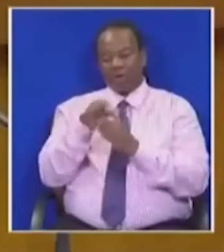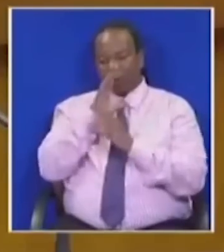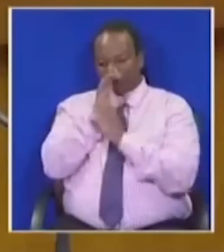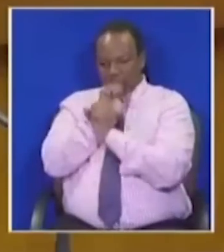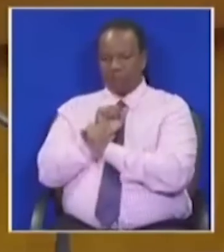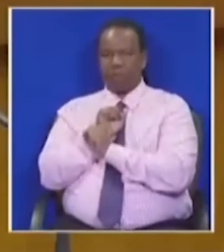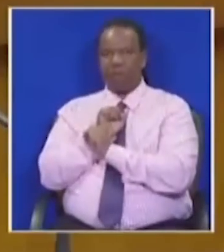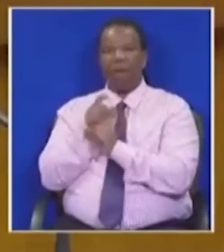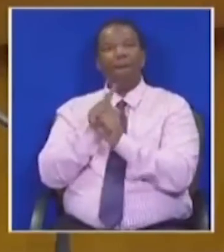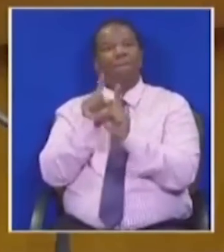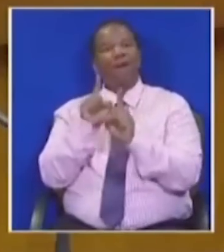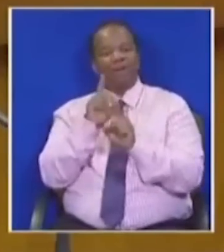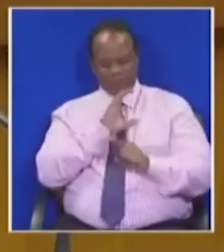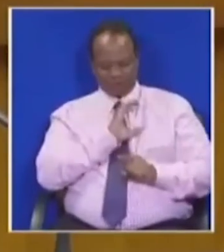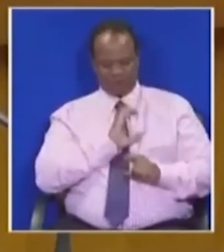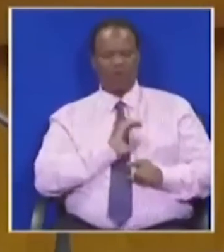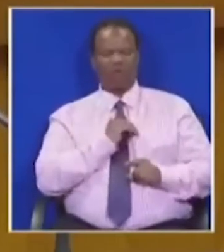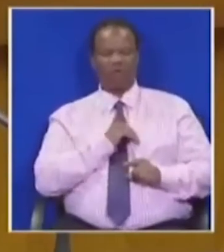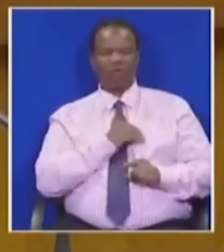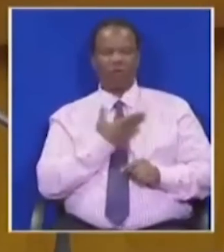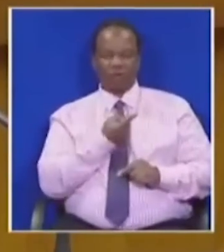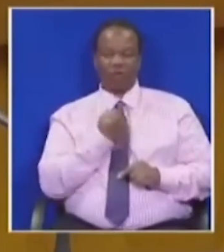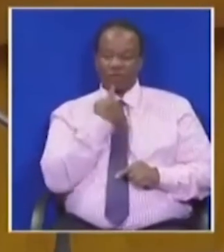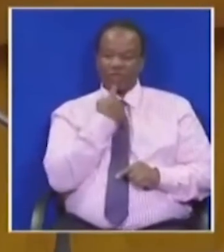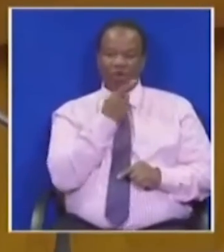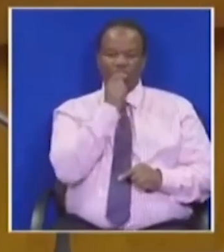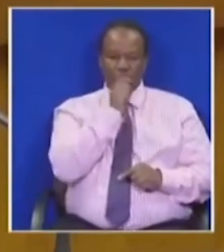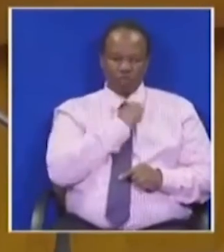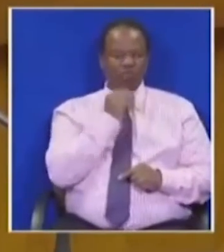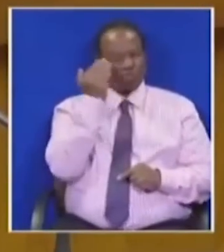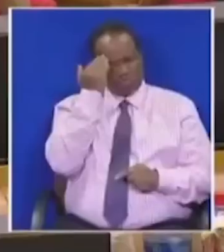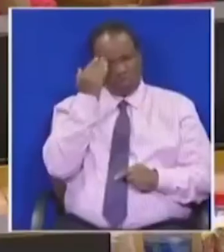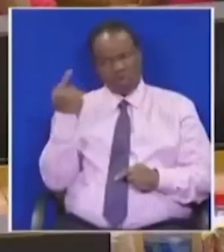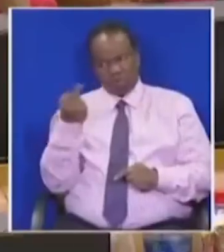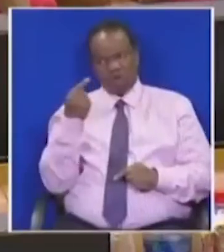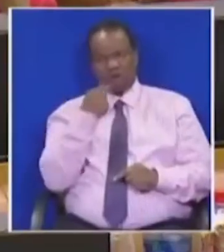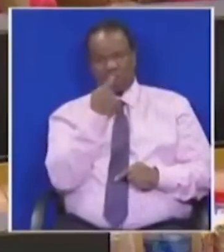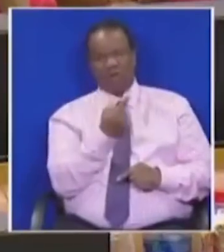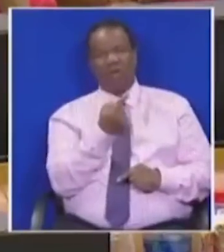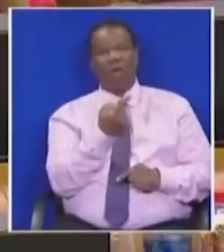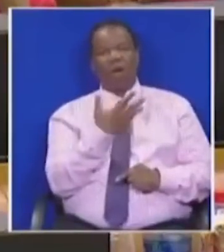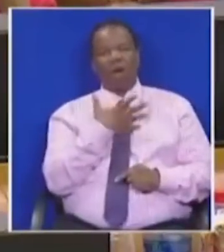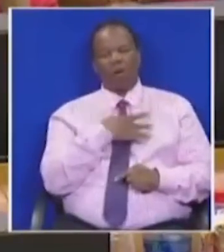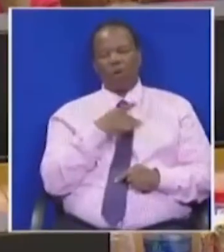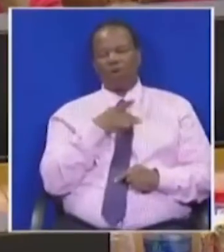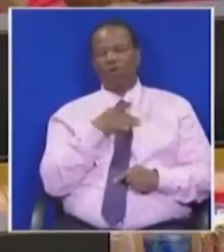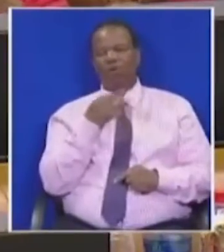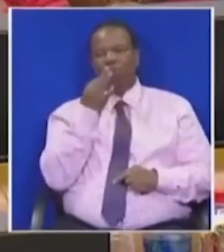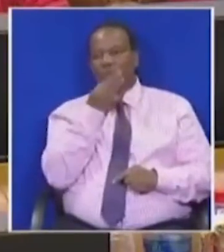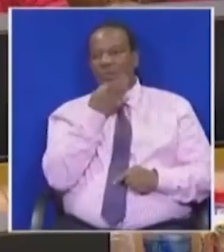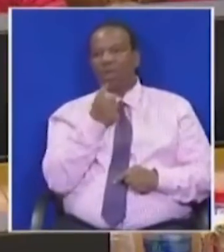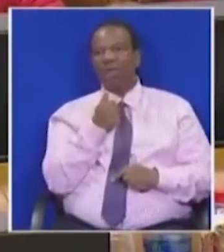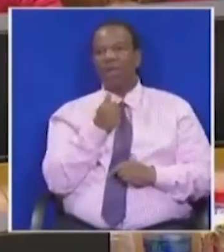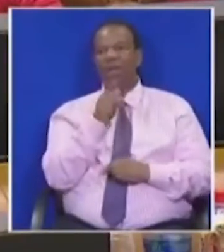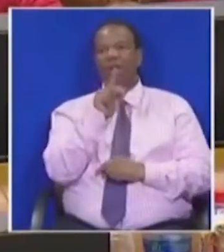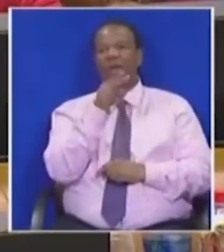will remain with you. You know we are telling the truth. We want to say to Honorable Kansani,